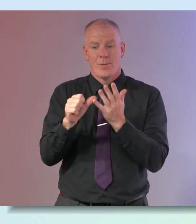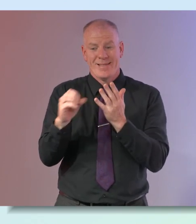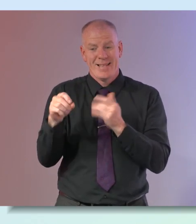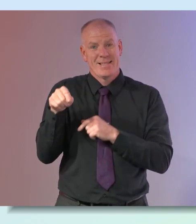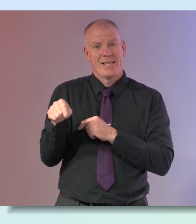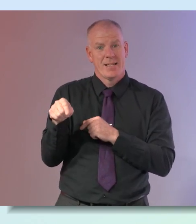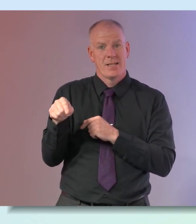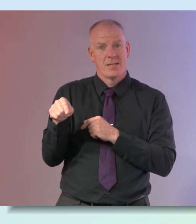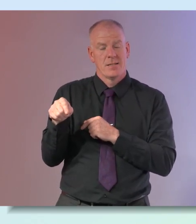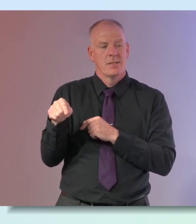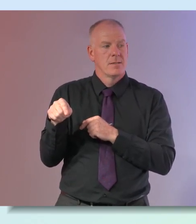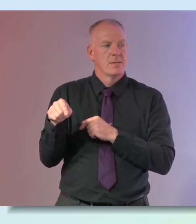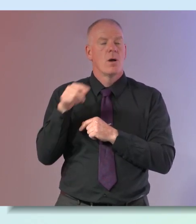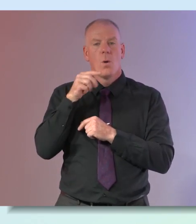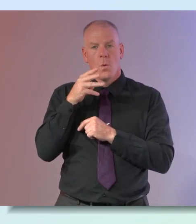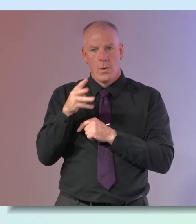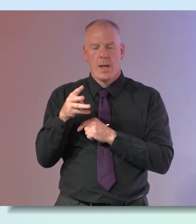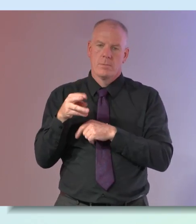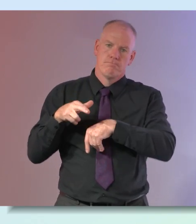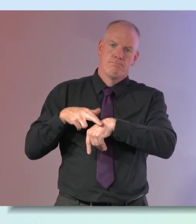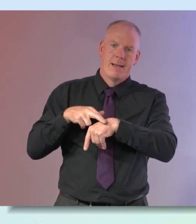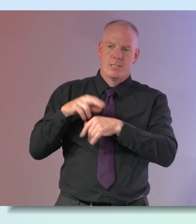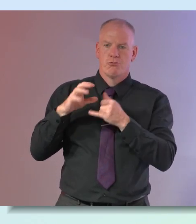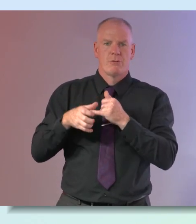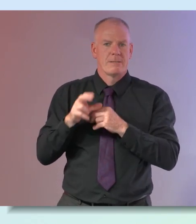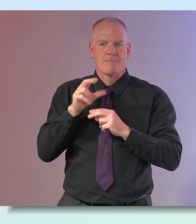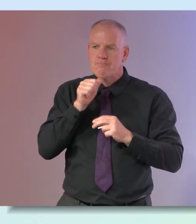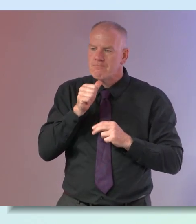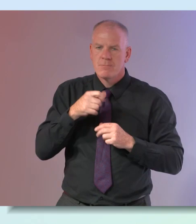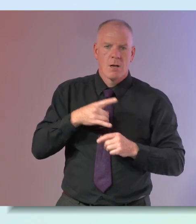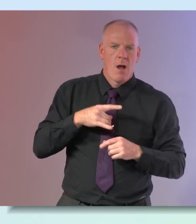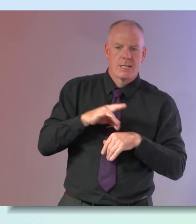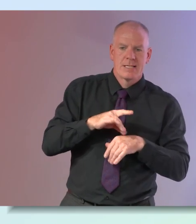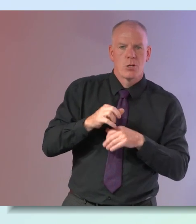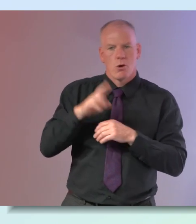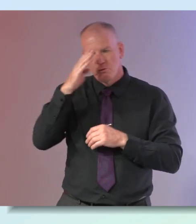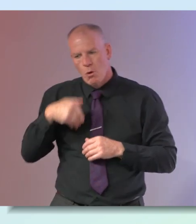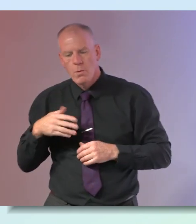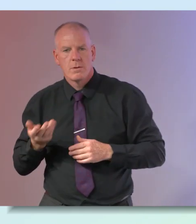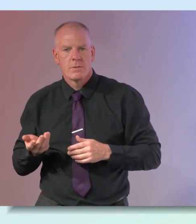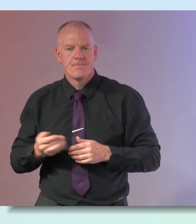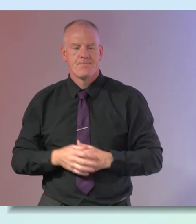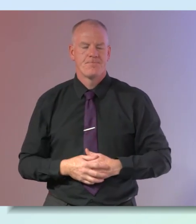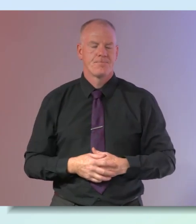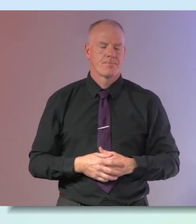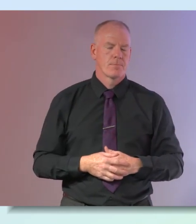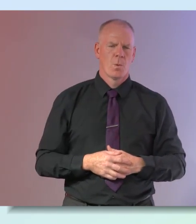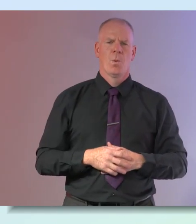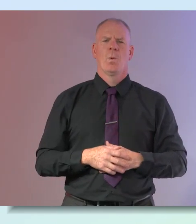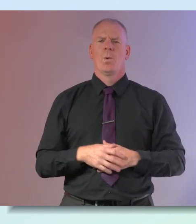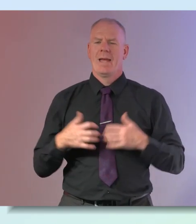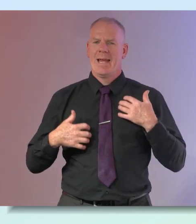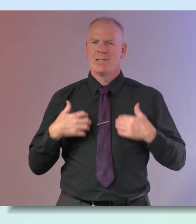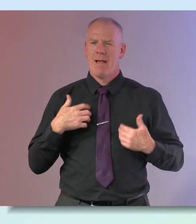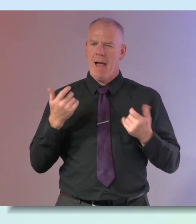that they will protect themselves from heart disease and stroke it's interesting because i always think there's such a